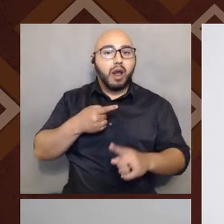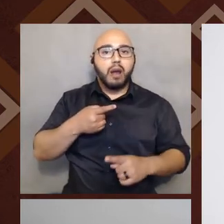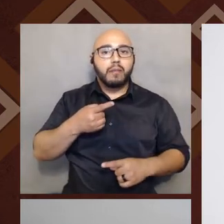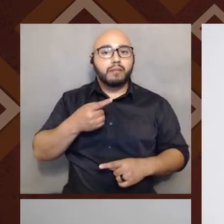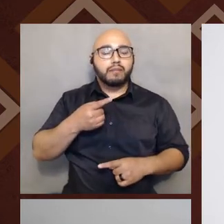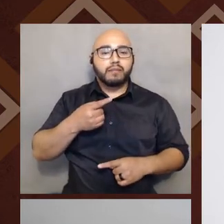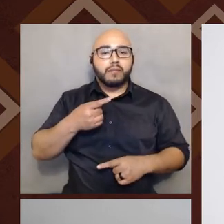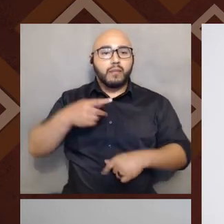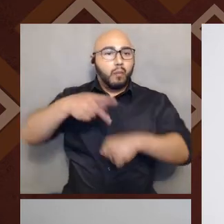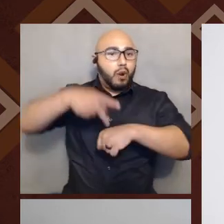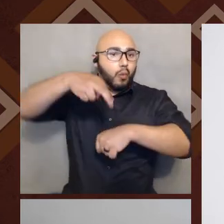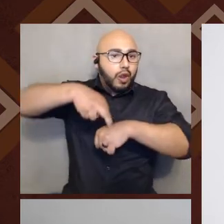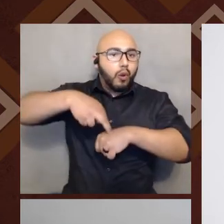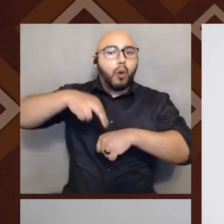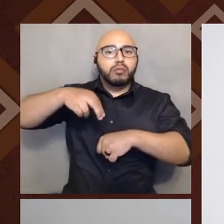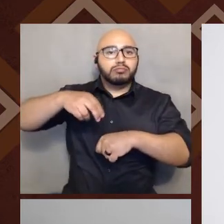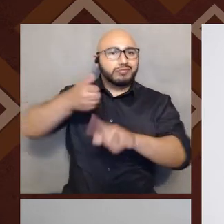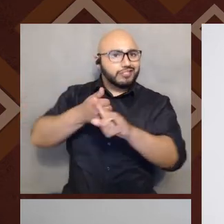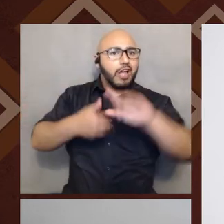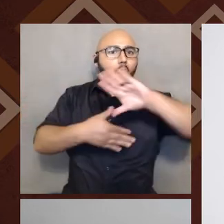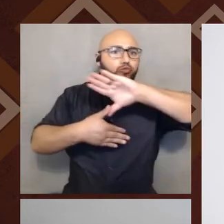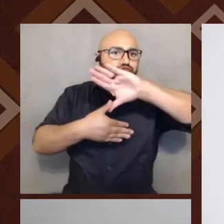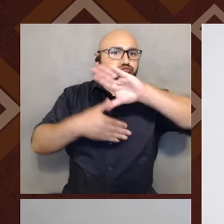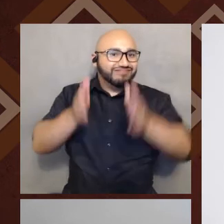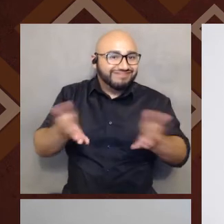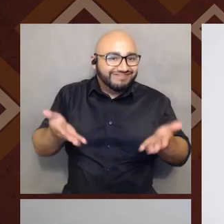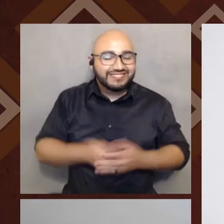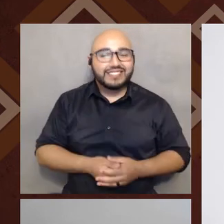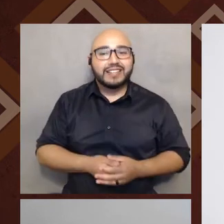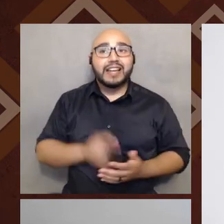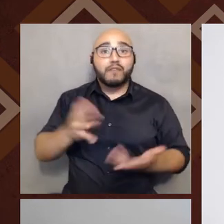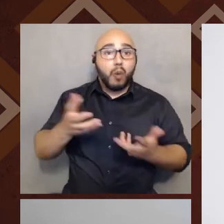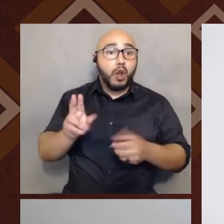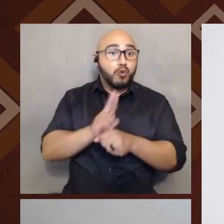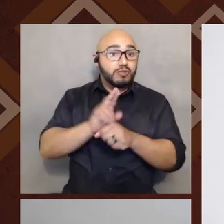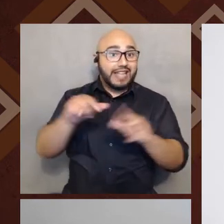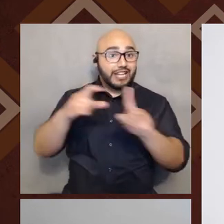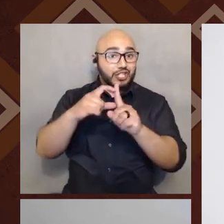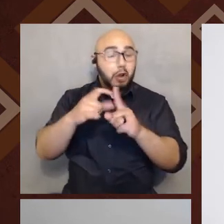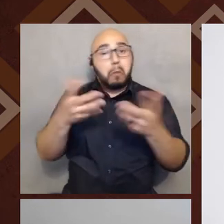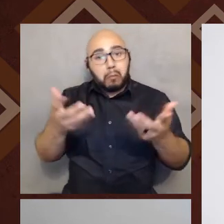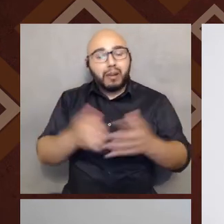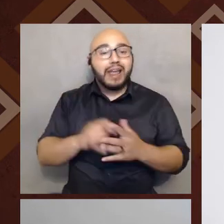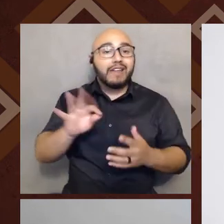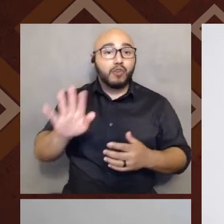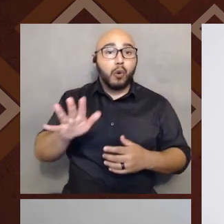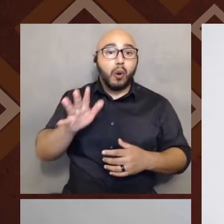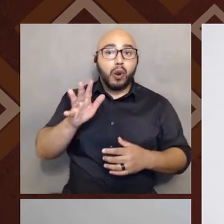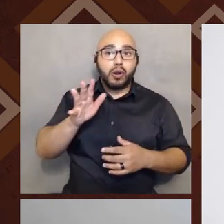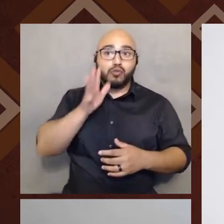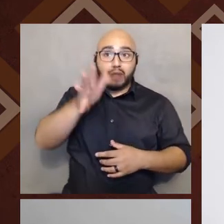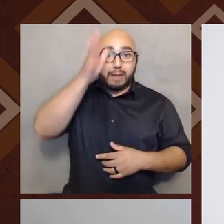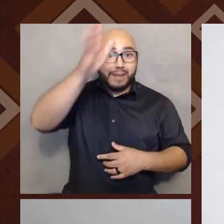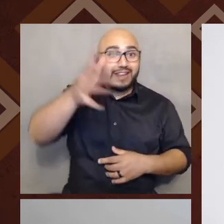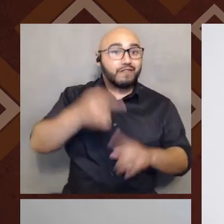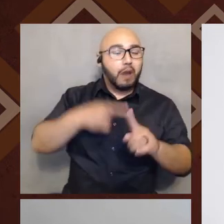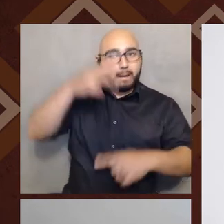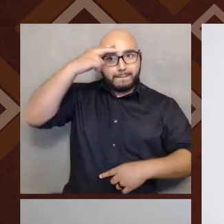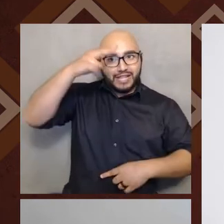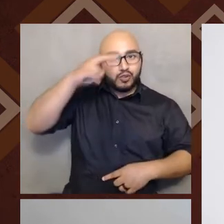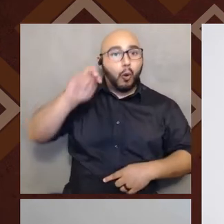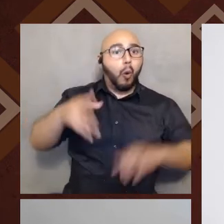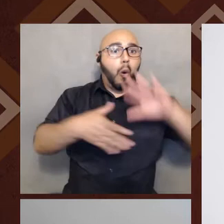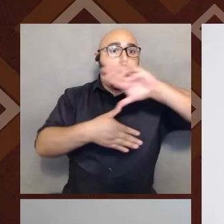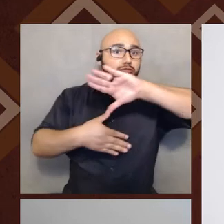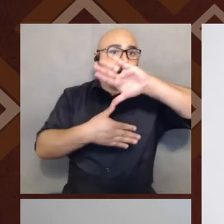embrace that or use that term? That's up to you. Right. Right. But if, if all of your grandparents are from Mexico or Latin America somewhere, then